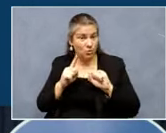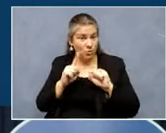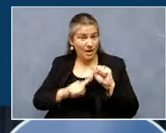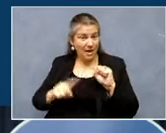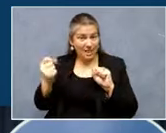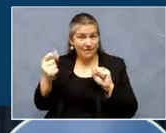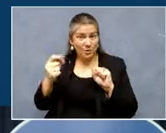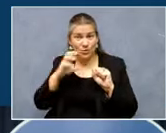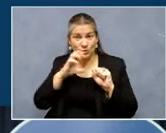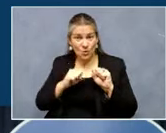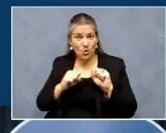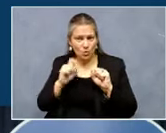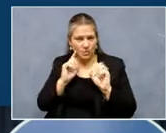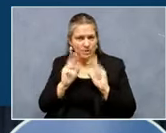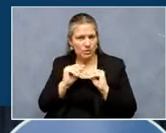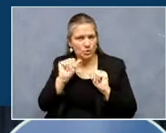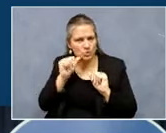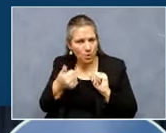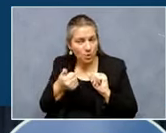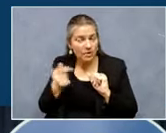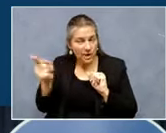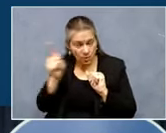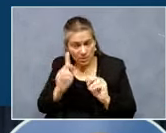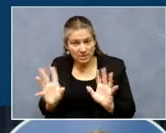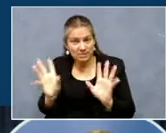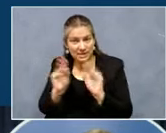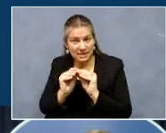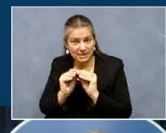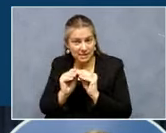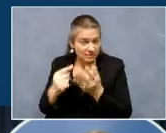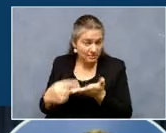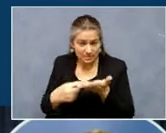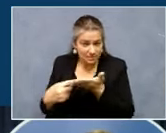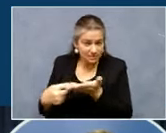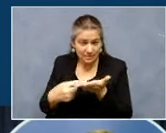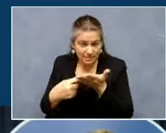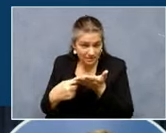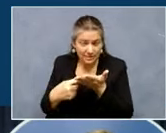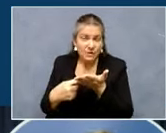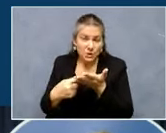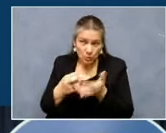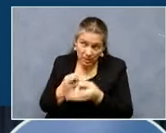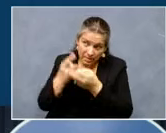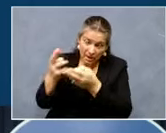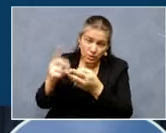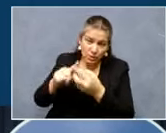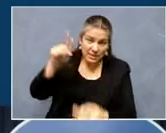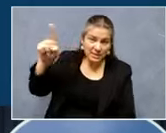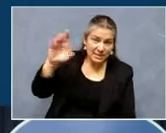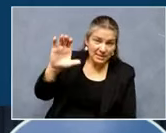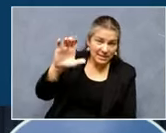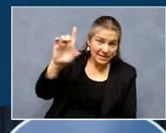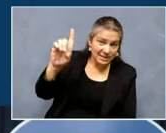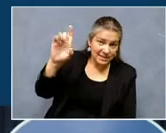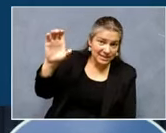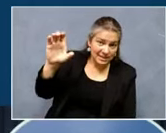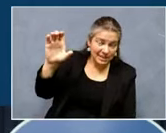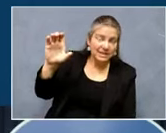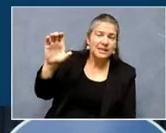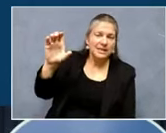eventually makes a recommendation, and then it goes back to the CDC and then ultimately up to the director